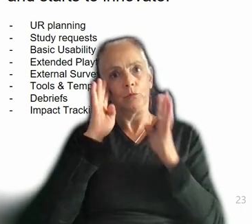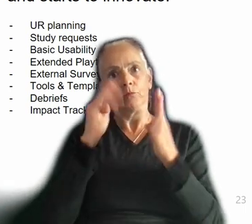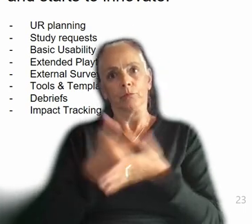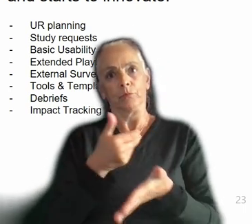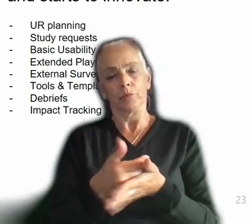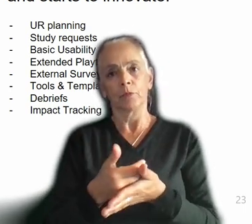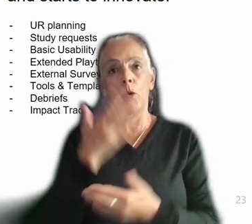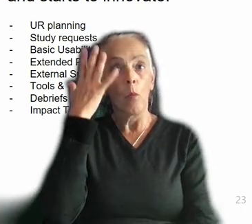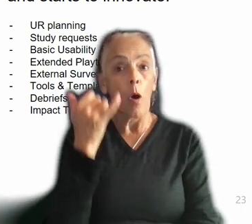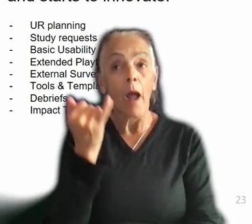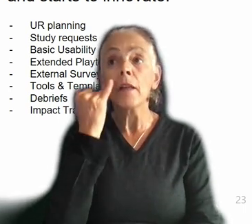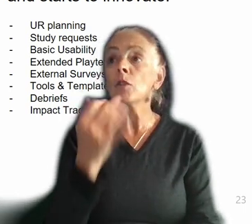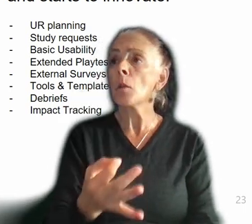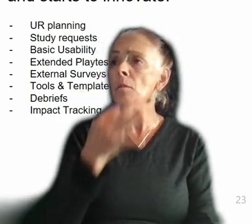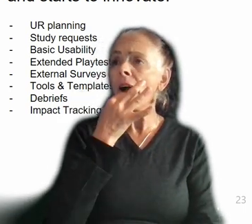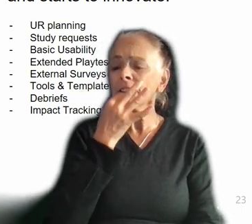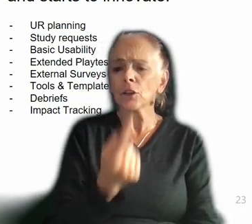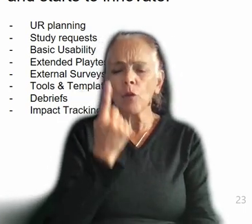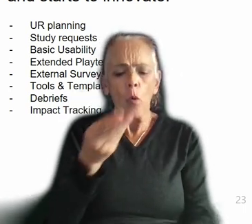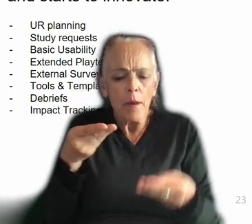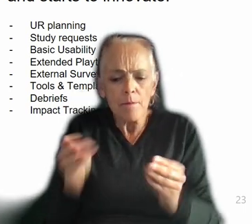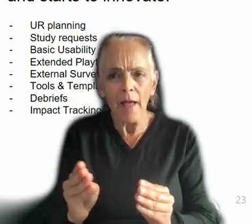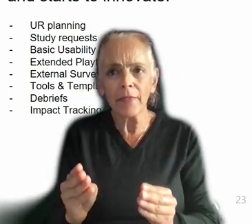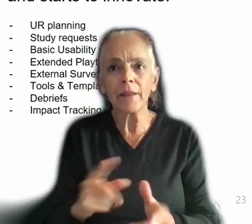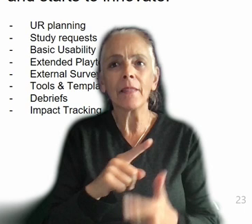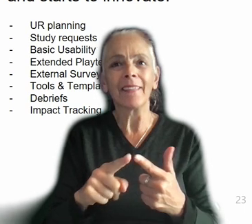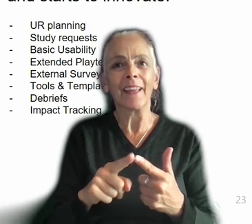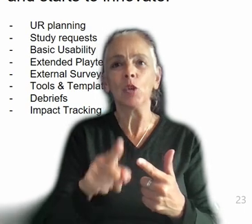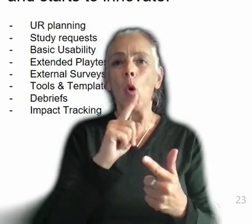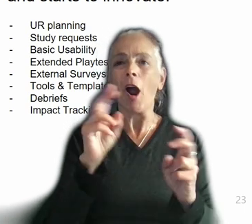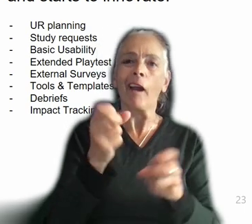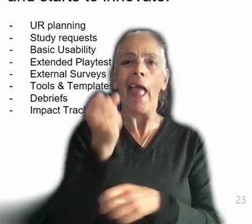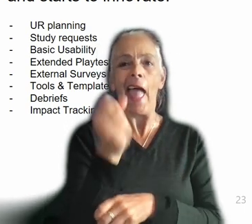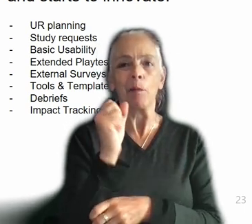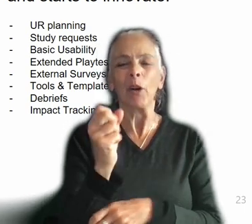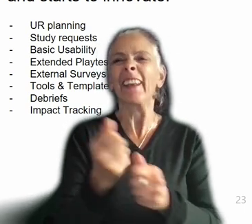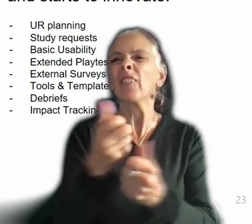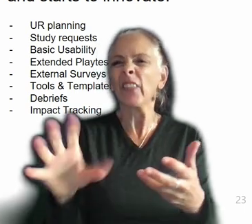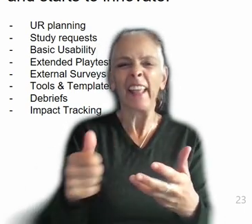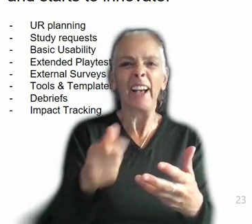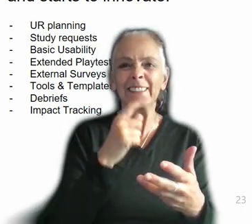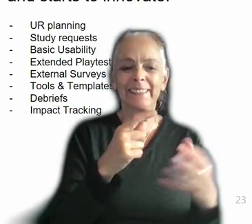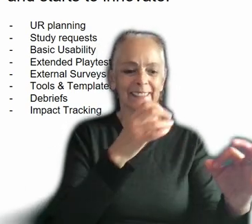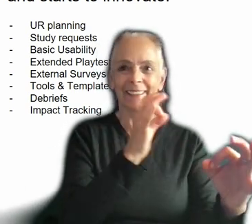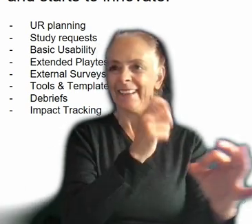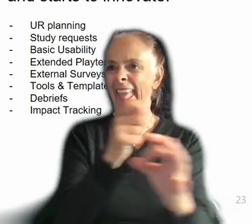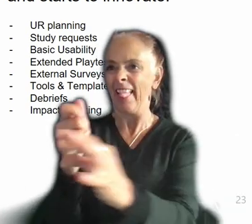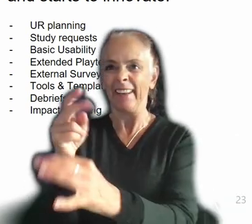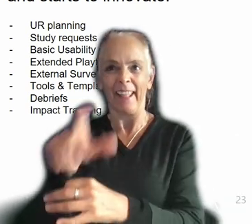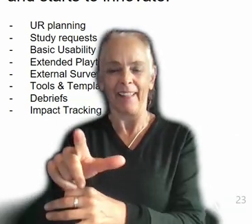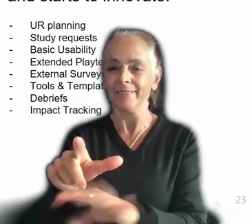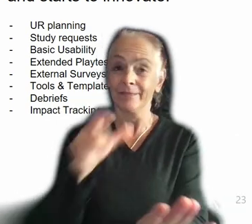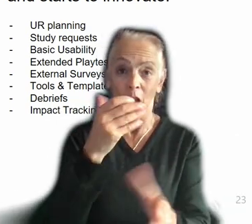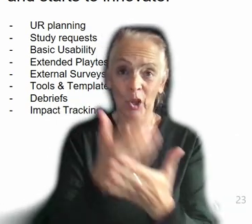if you are a master of a singular method, then you are a hammer and everything is a nail. That's not good. So we